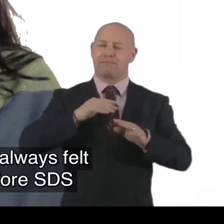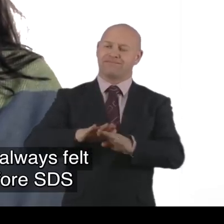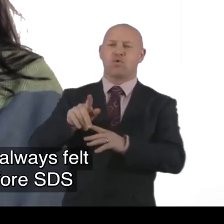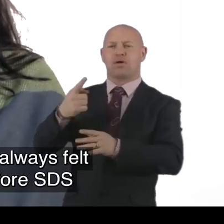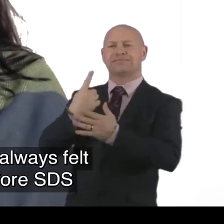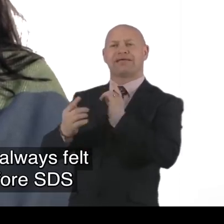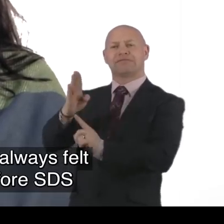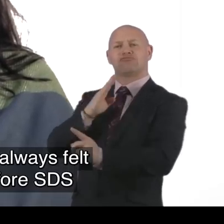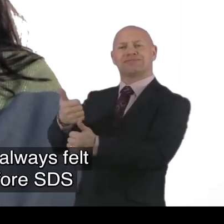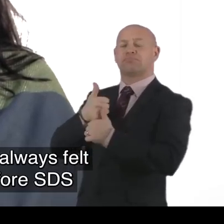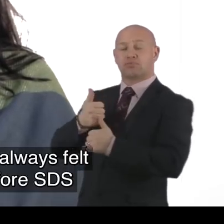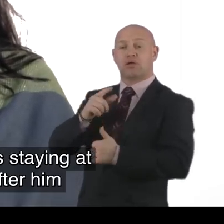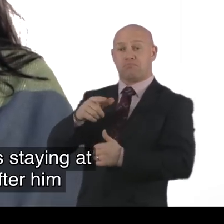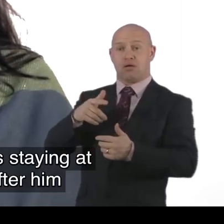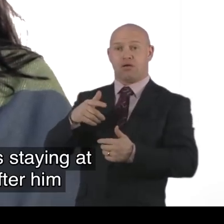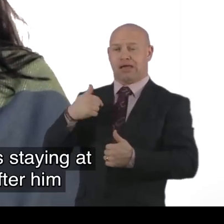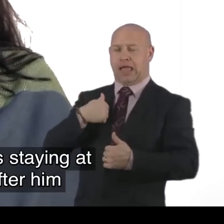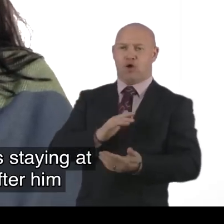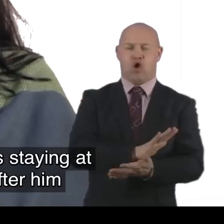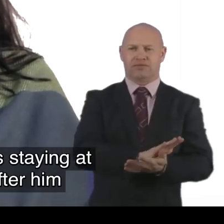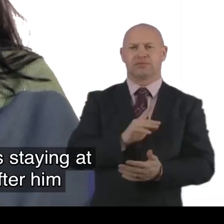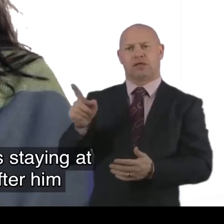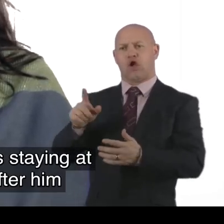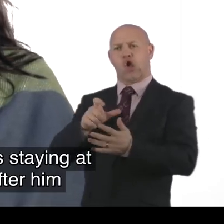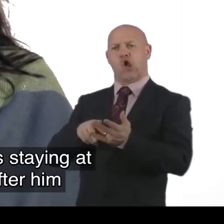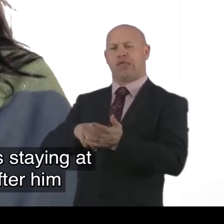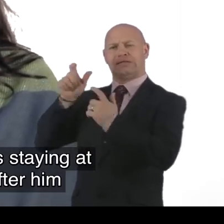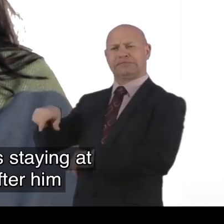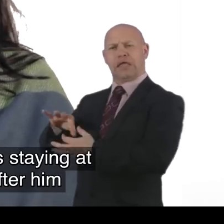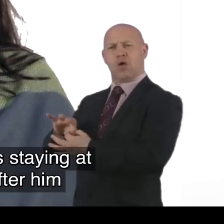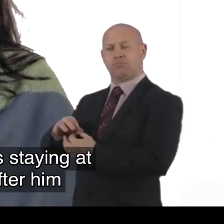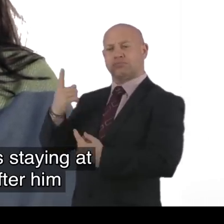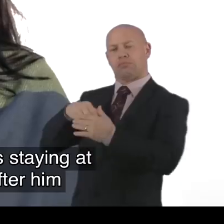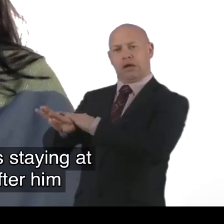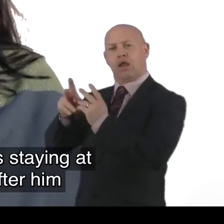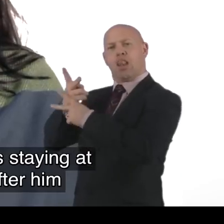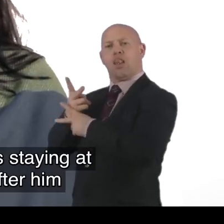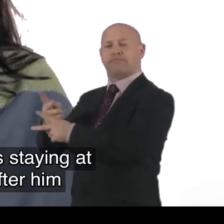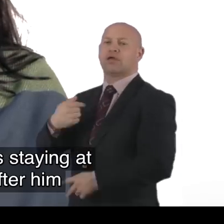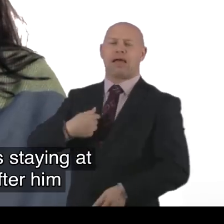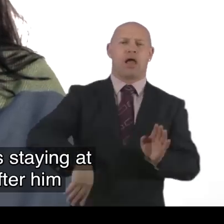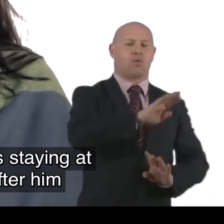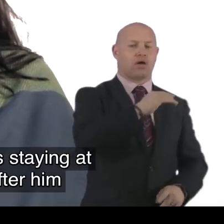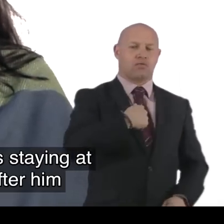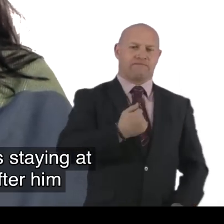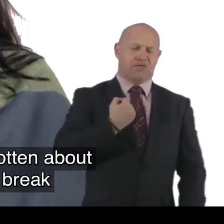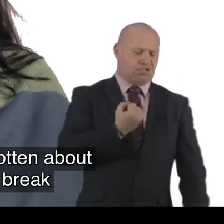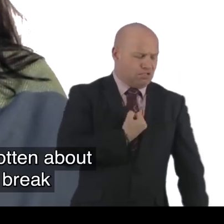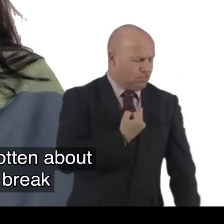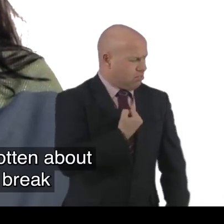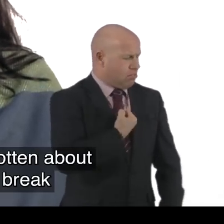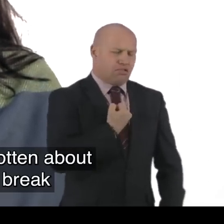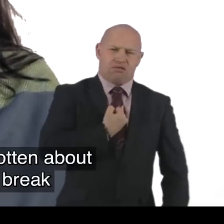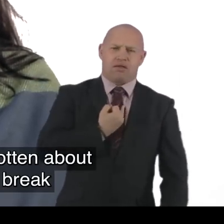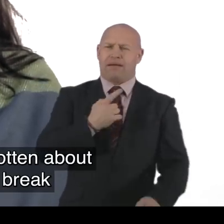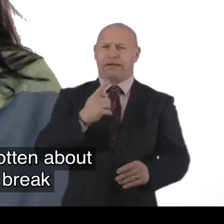Before that happened. You know. Before the self-directed support. Because I was going to be on holiday. But Colin was staying at home. Somebody was coming in. To look after him. And I was going